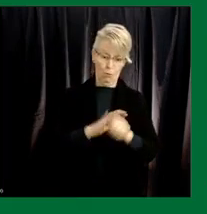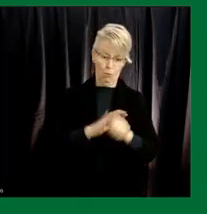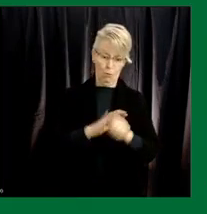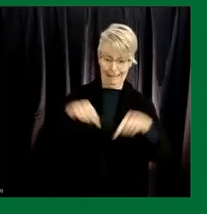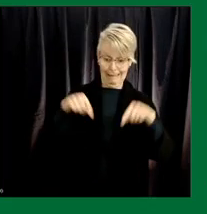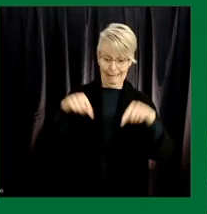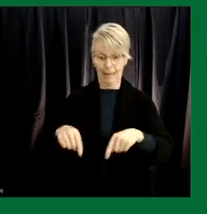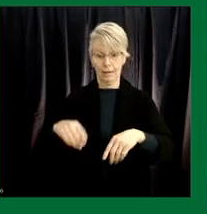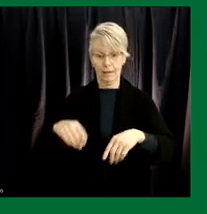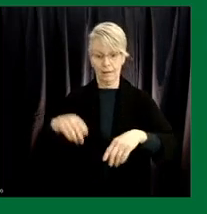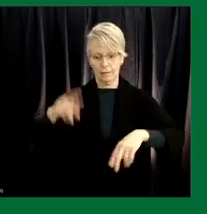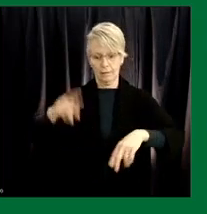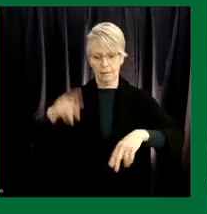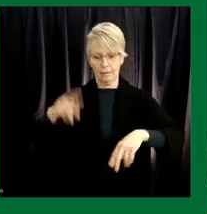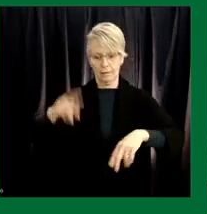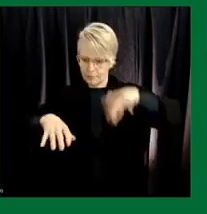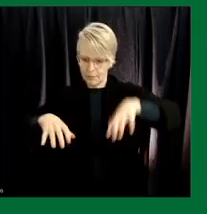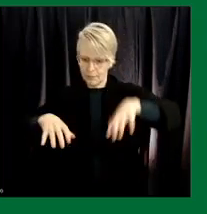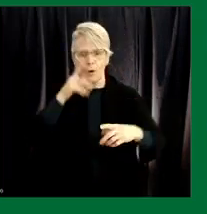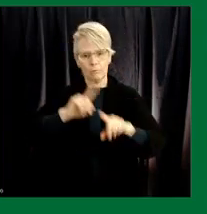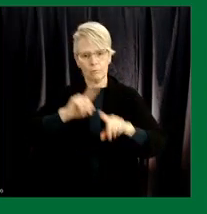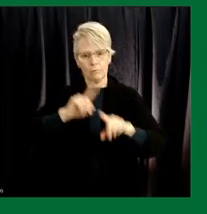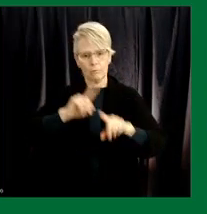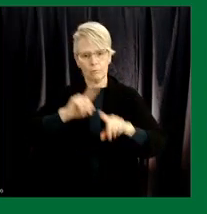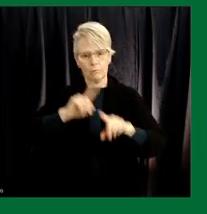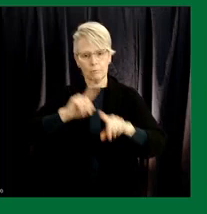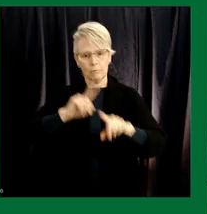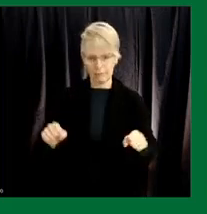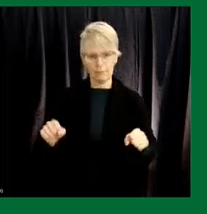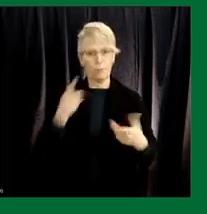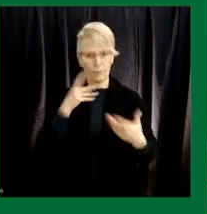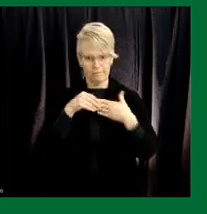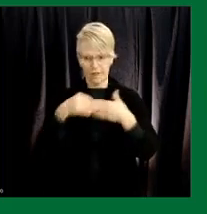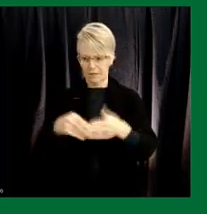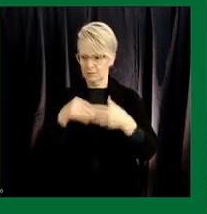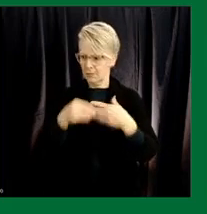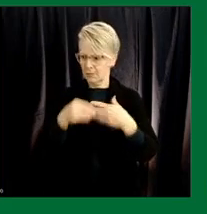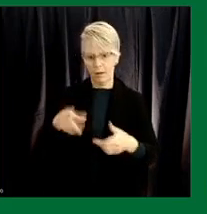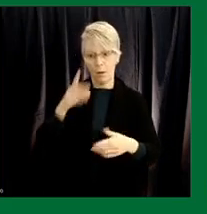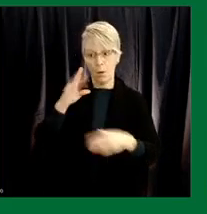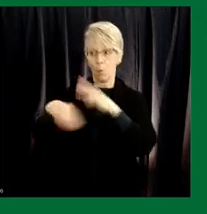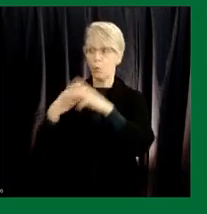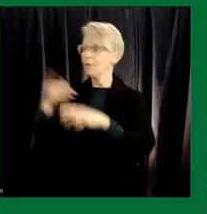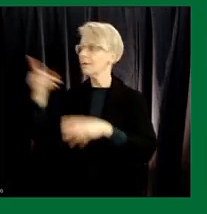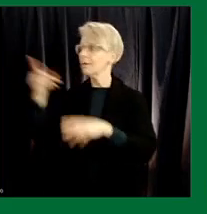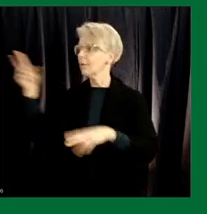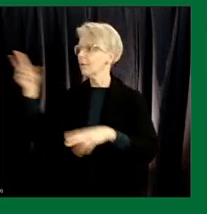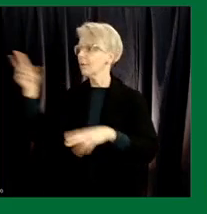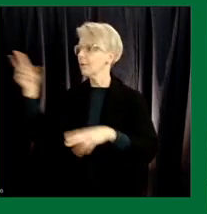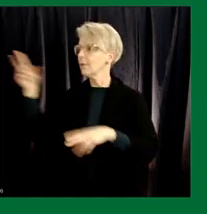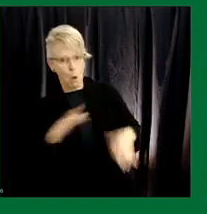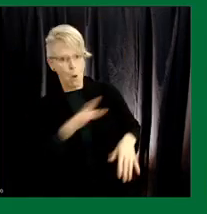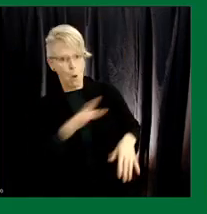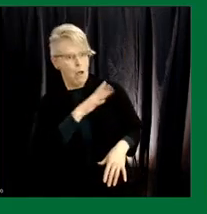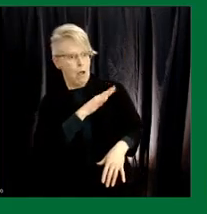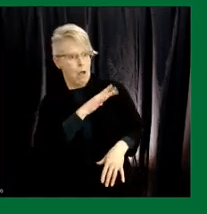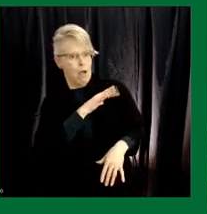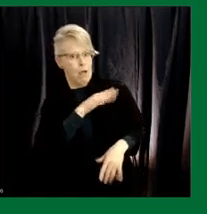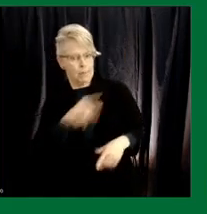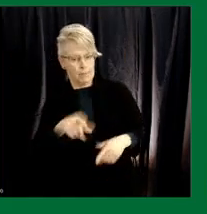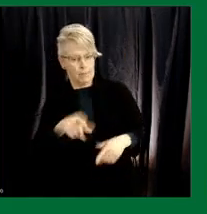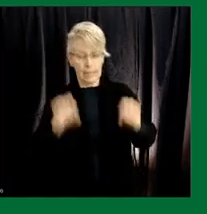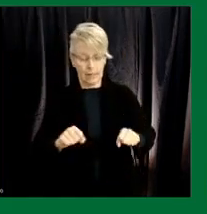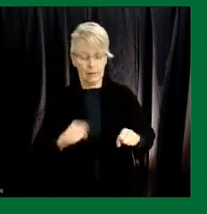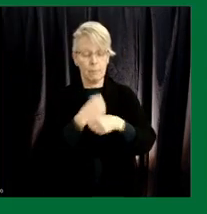most versatile or unique facilities in in in the world actually when it's up and running not only can we make human and animal